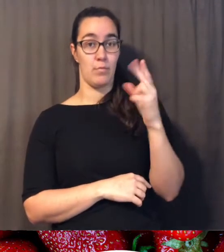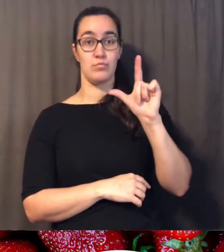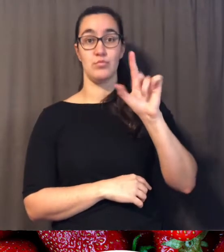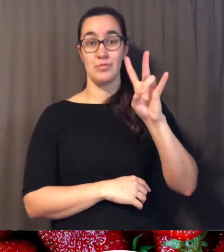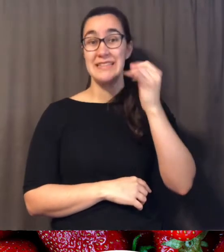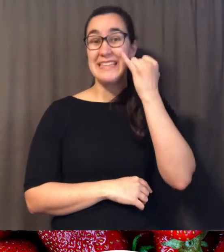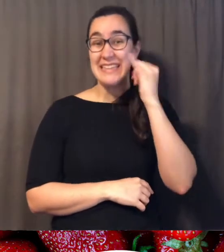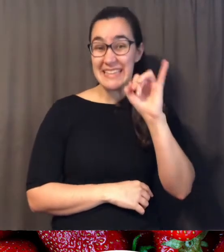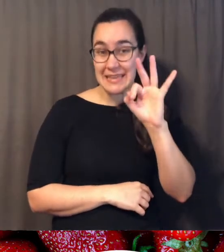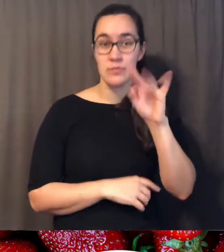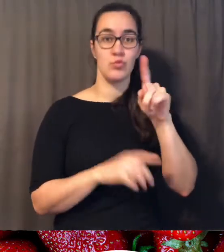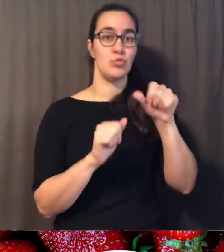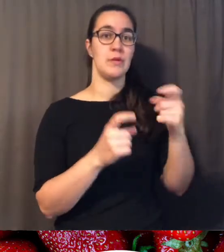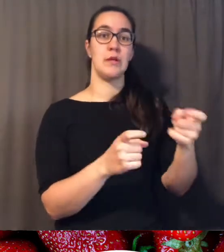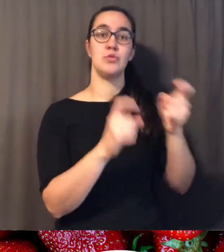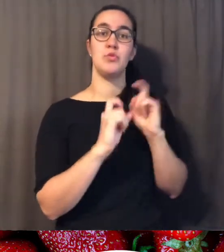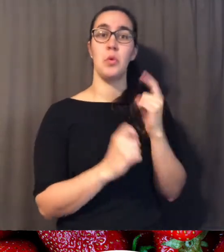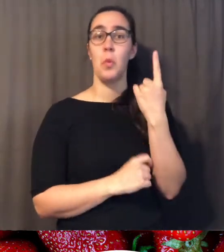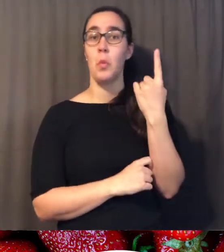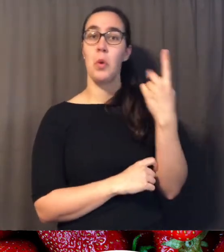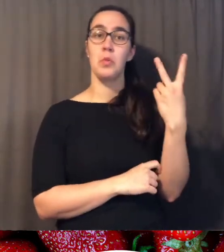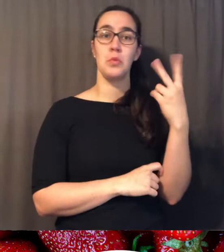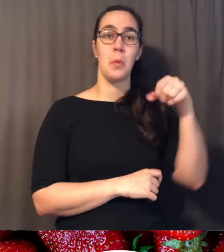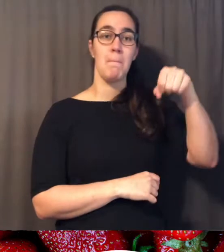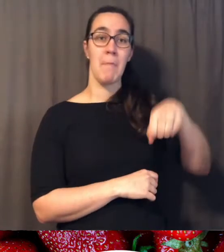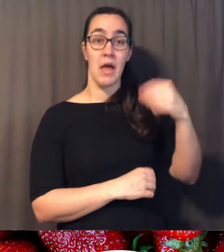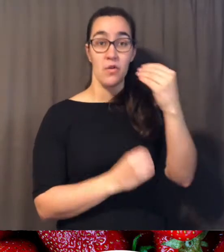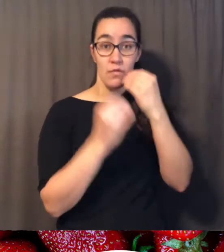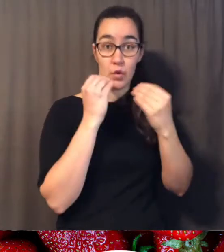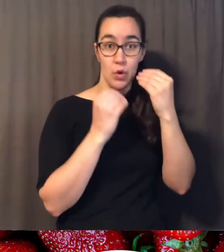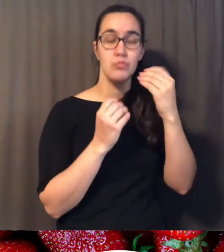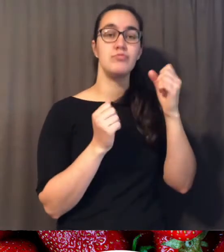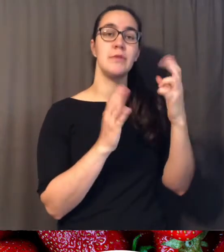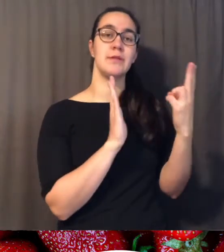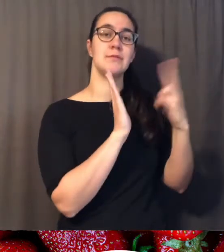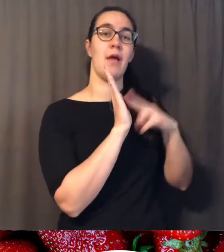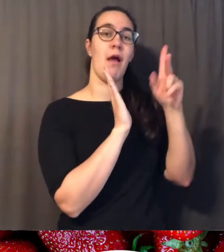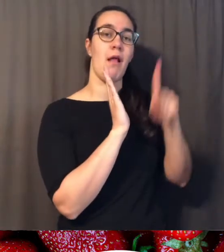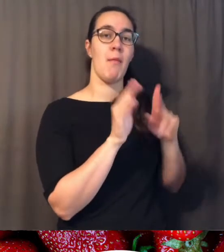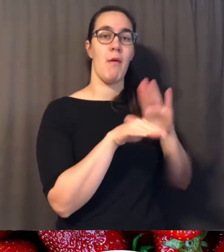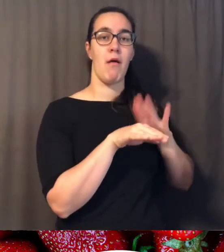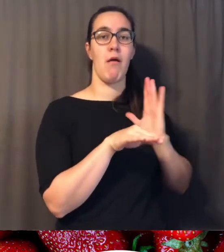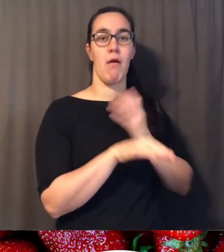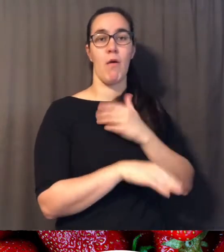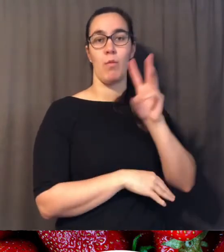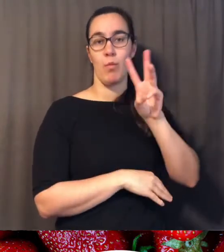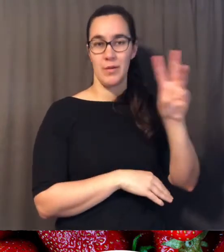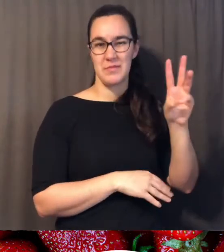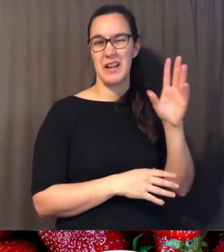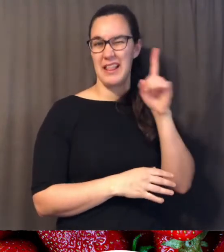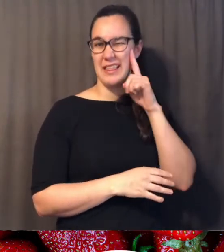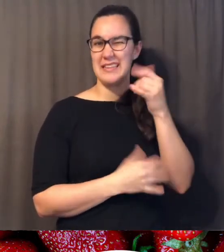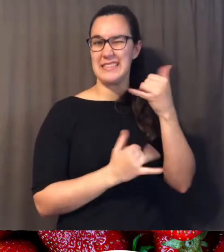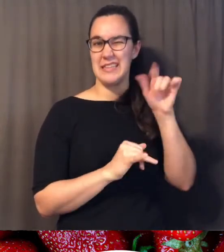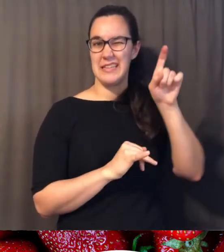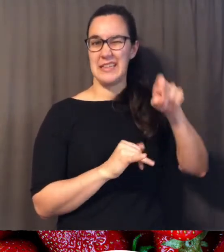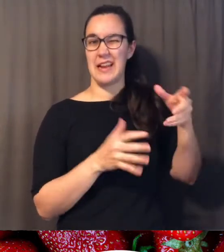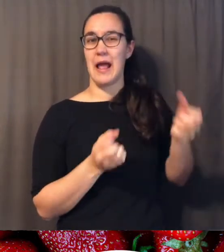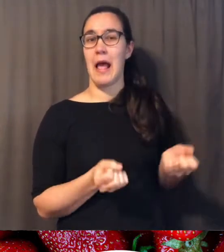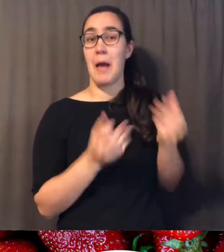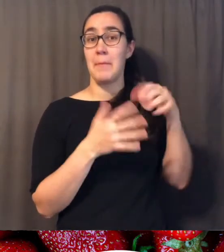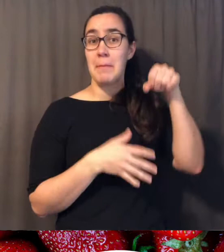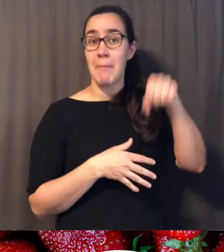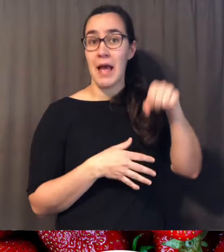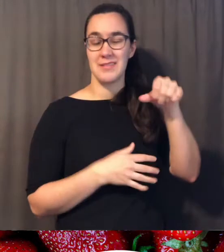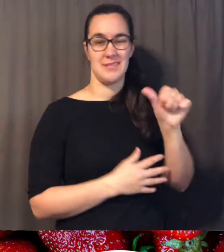donate a bag or two of food you can go on our website and sign up for that we're probably about 10 bags short um at this